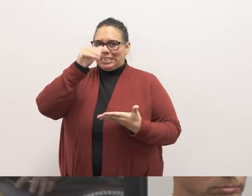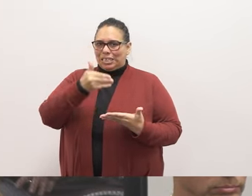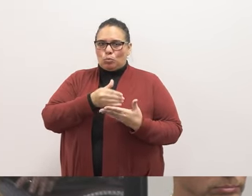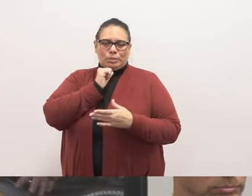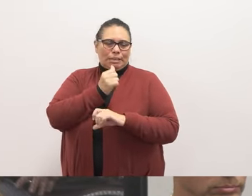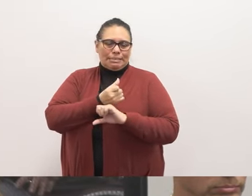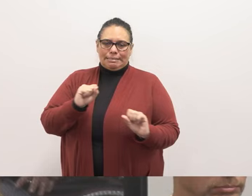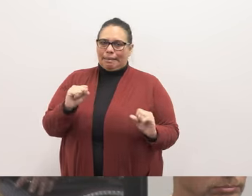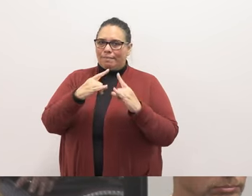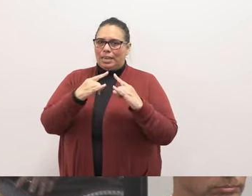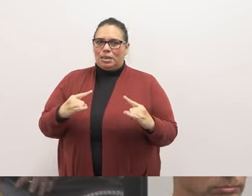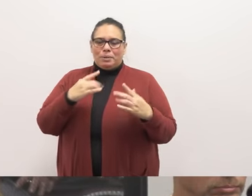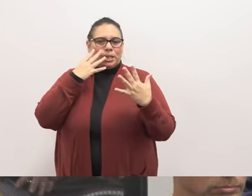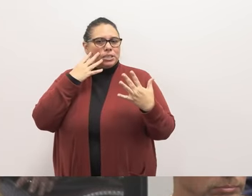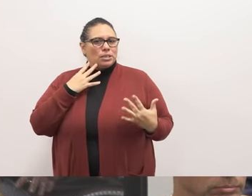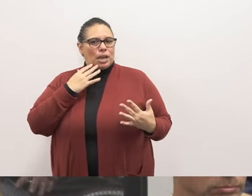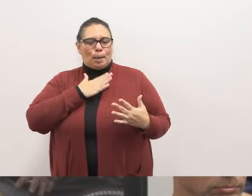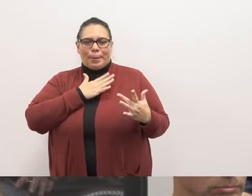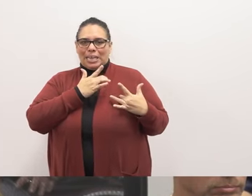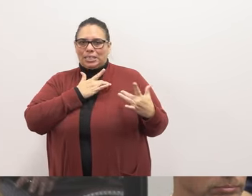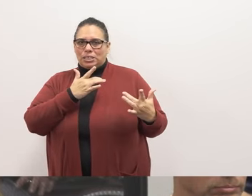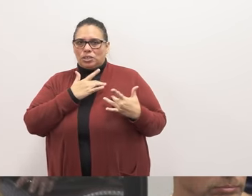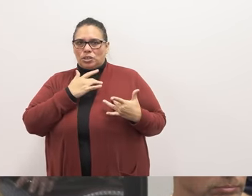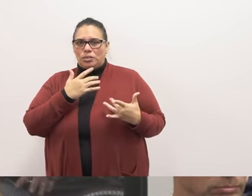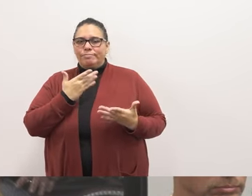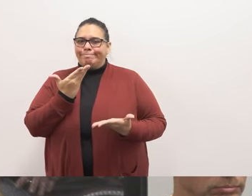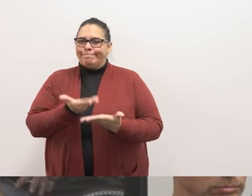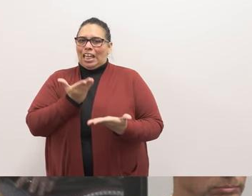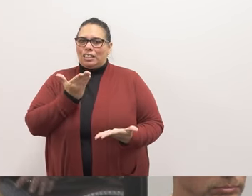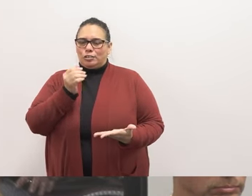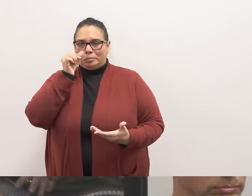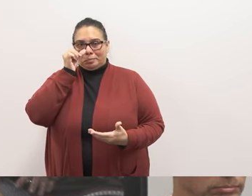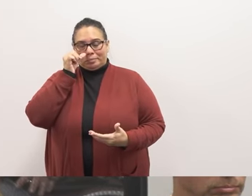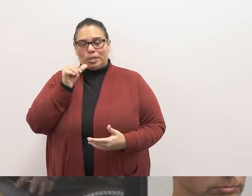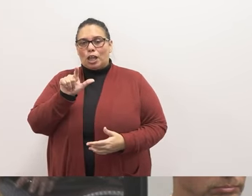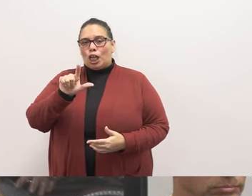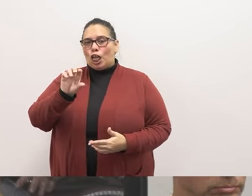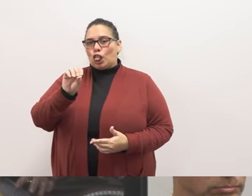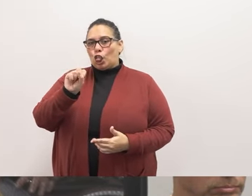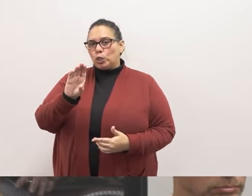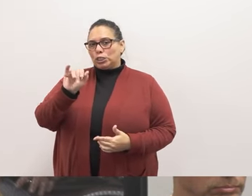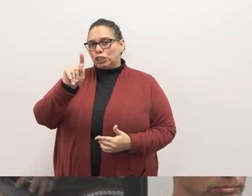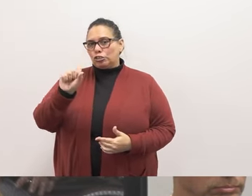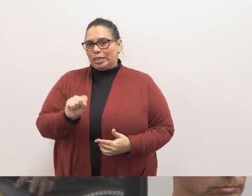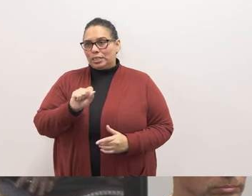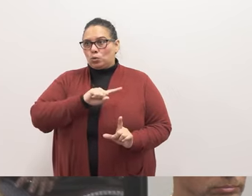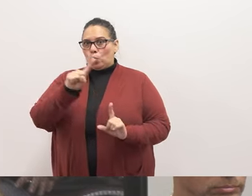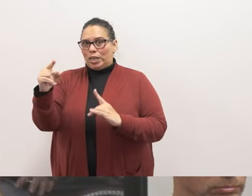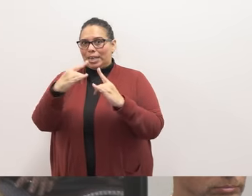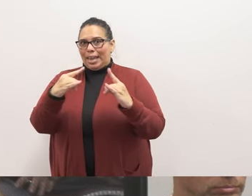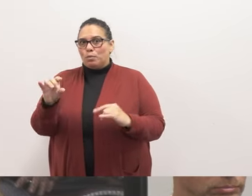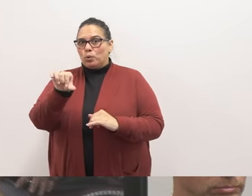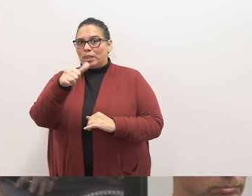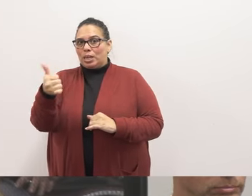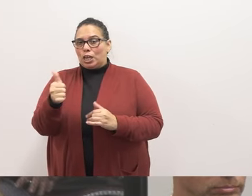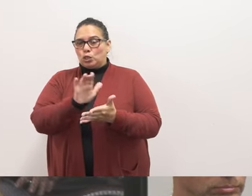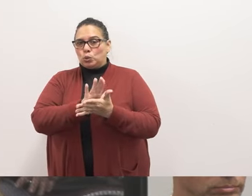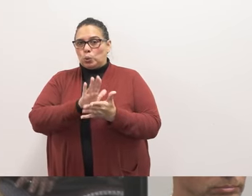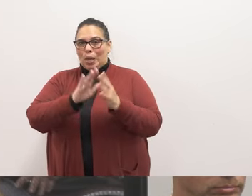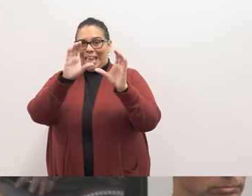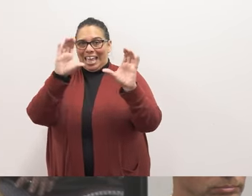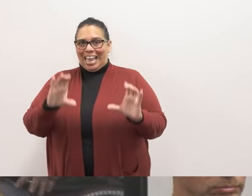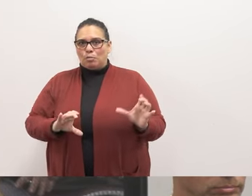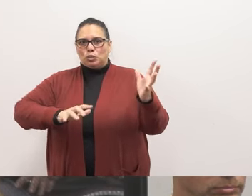safe at camp, and unfortunately my concerns ended up being valid. Los Cerritos attended camp with another school. Cabins were mixed with